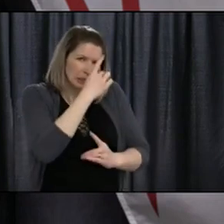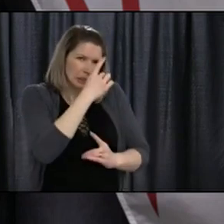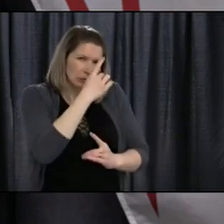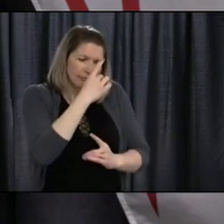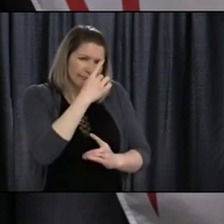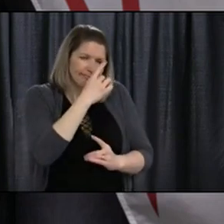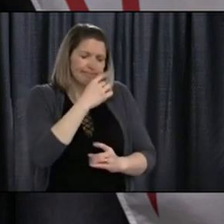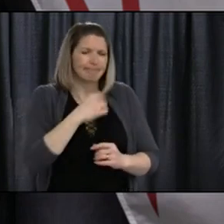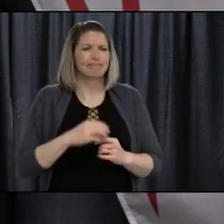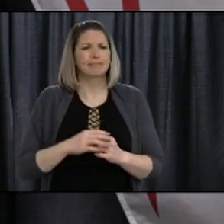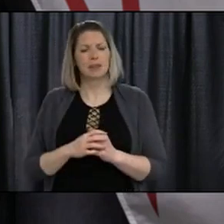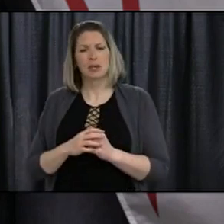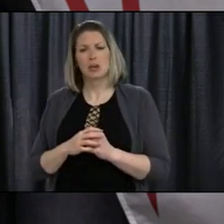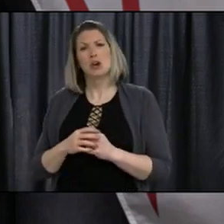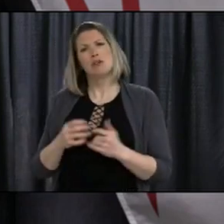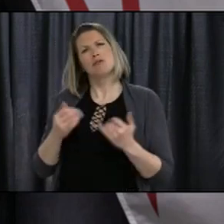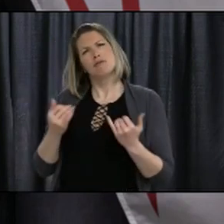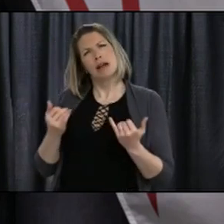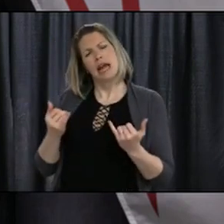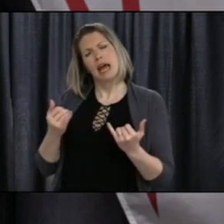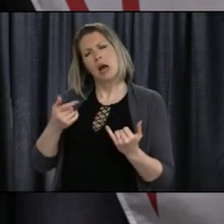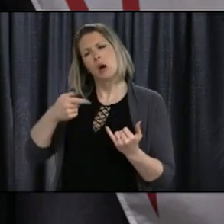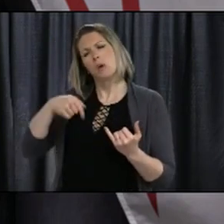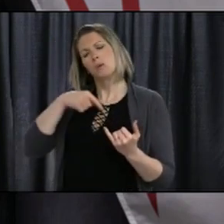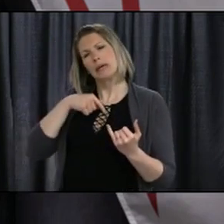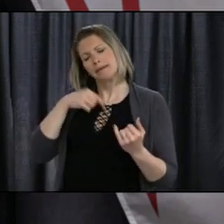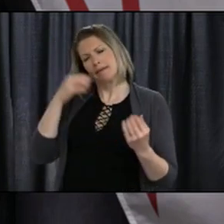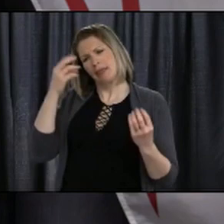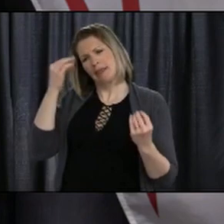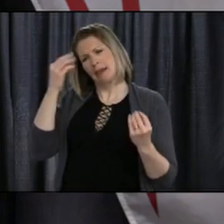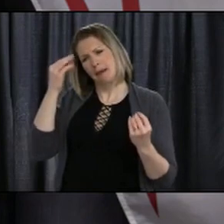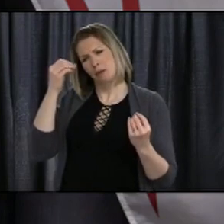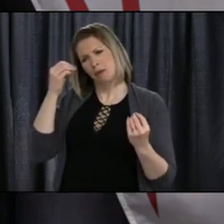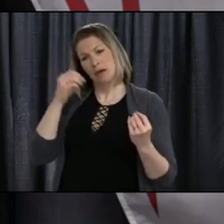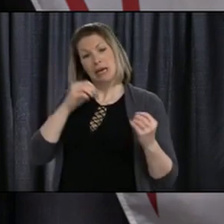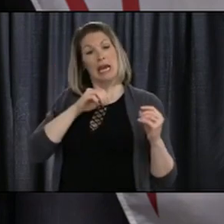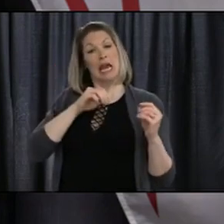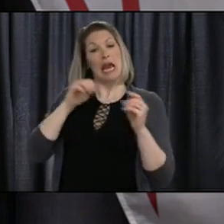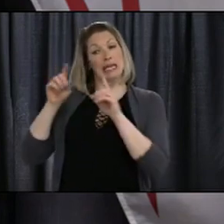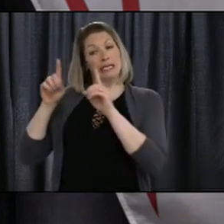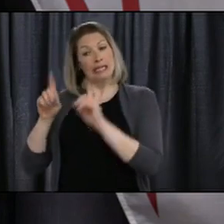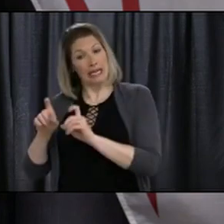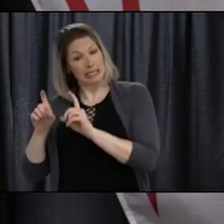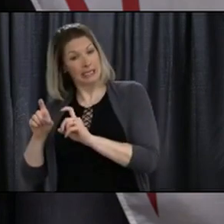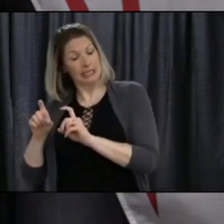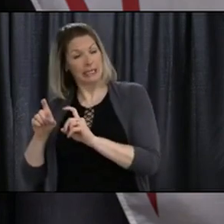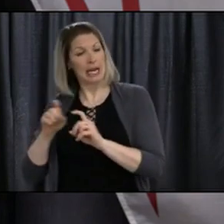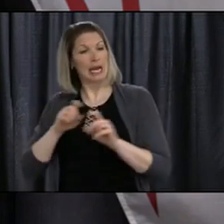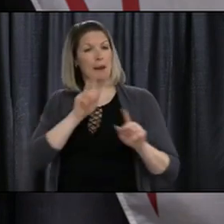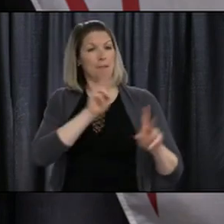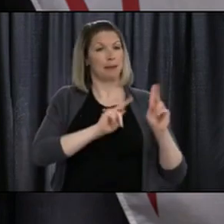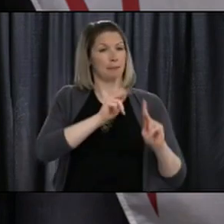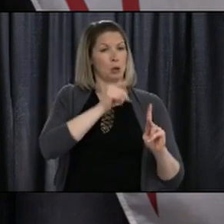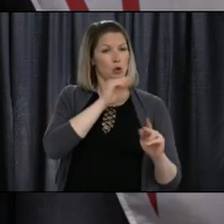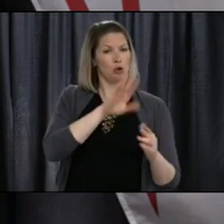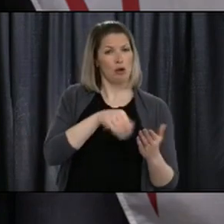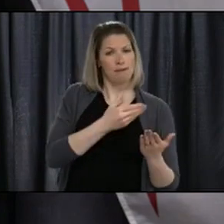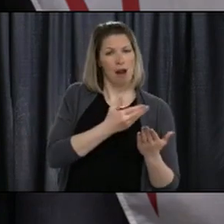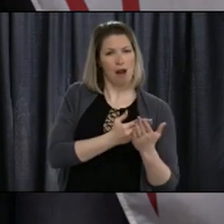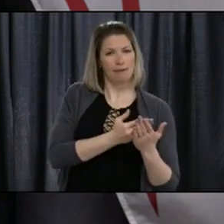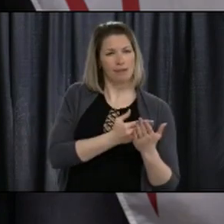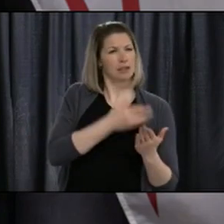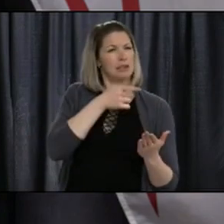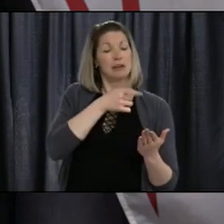what the risk is with regard to doing testing of